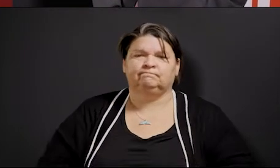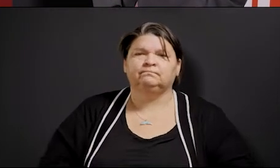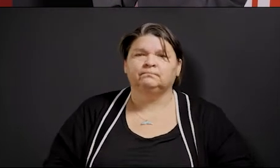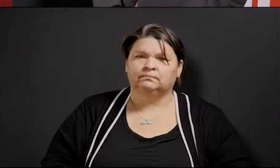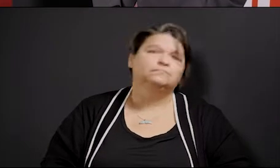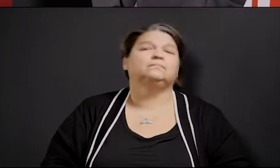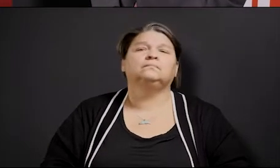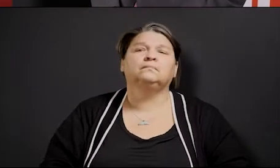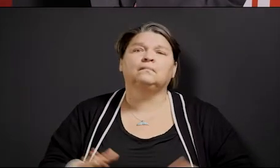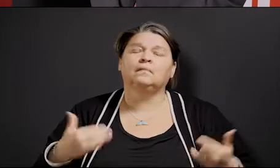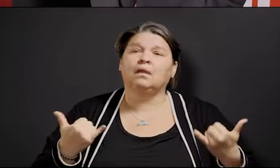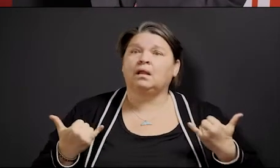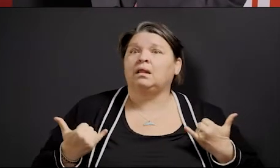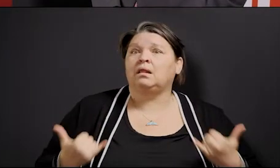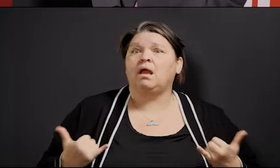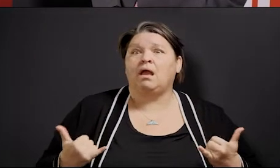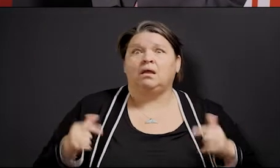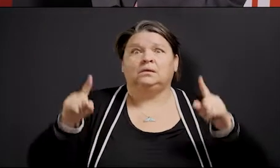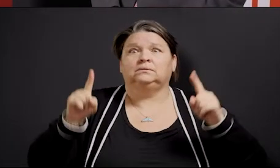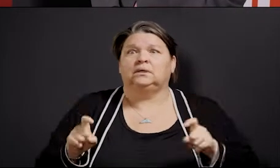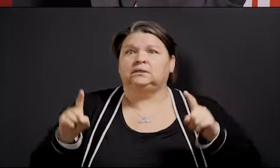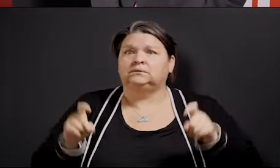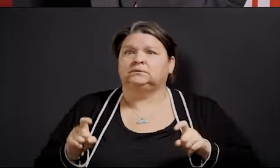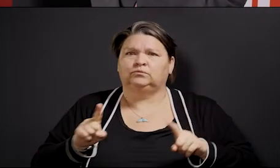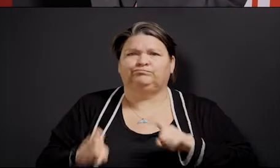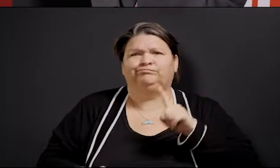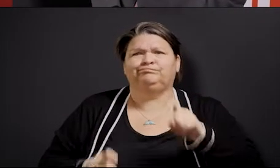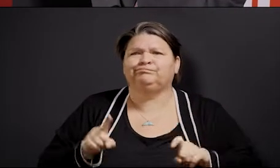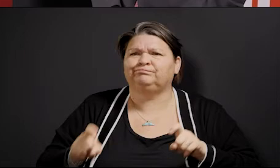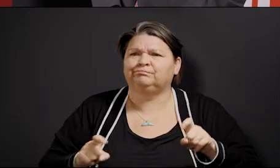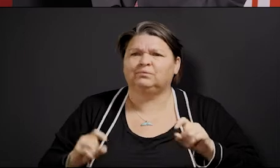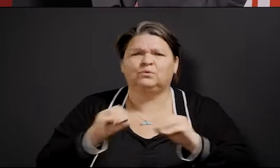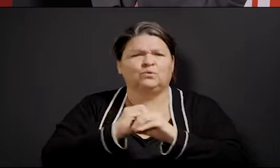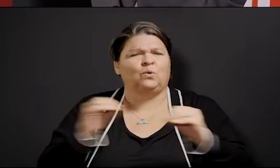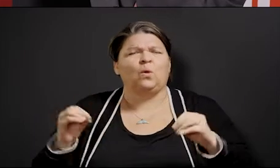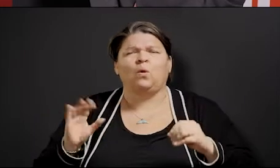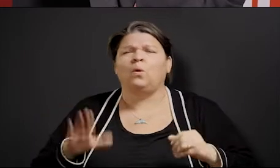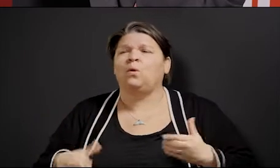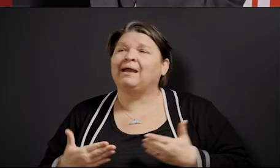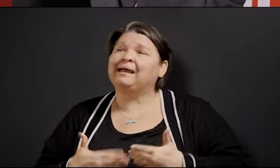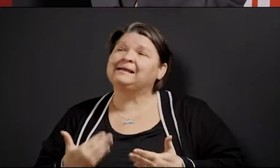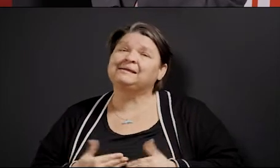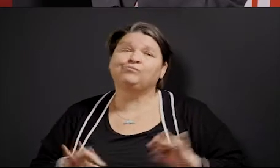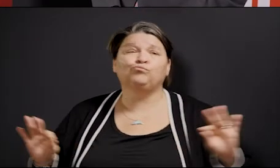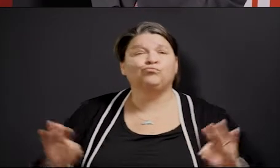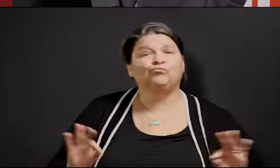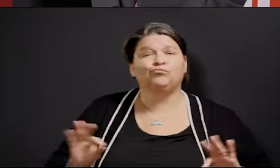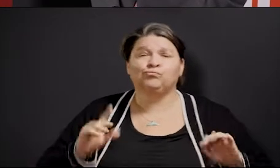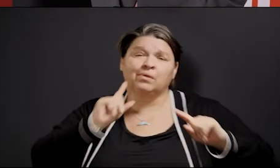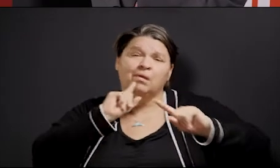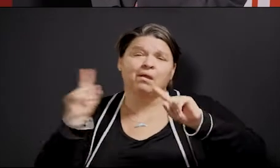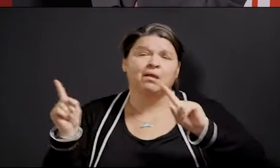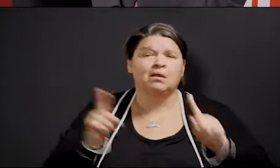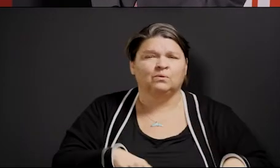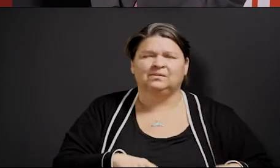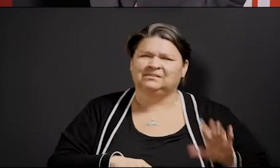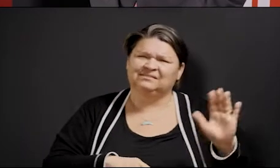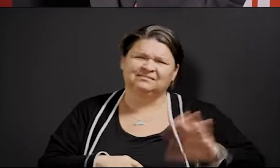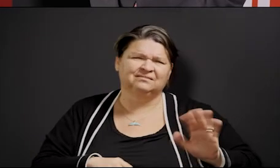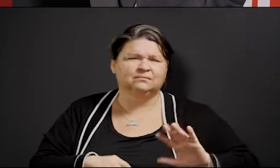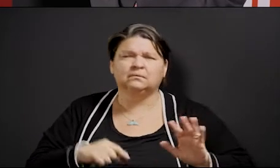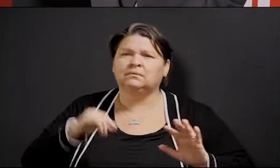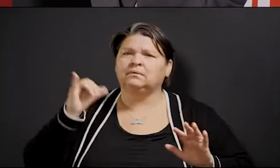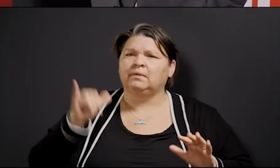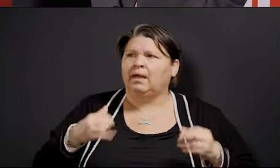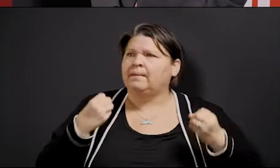testing questions nor about the supply and that we are working on it. A lot of bright minds are working on this. Yes.